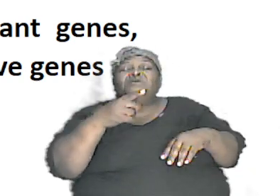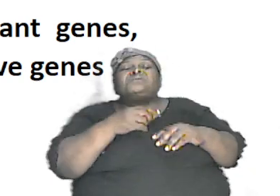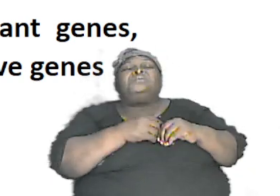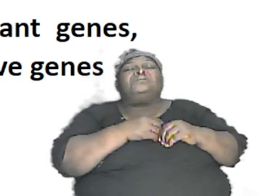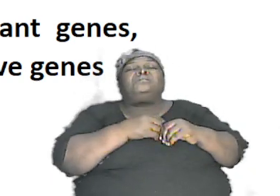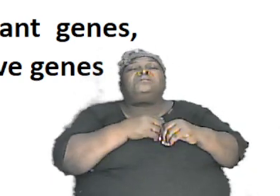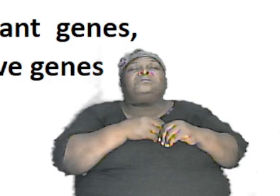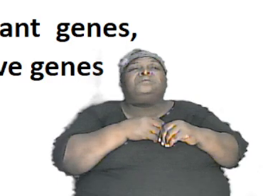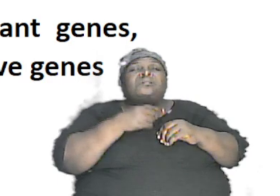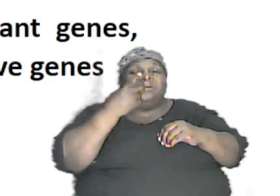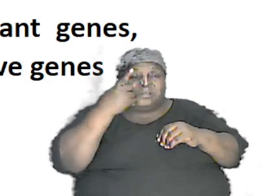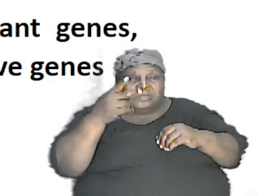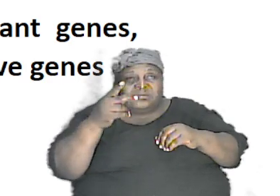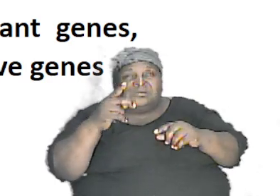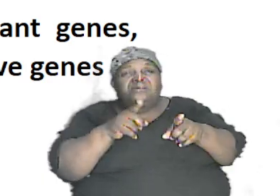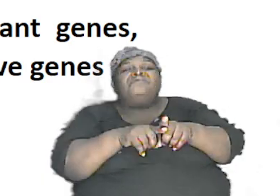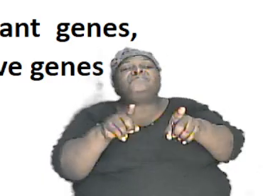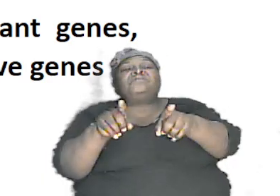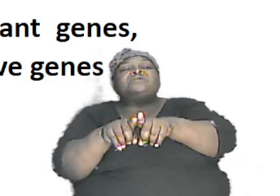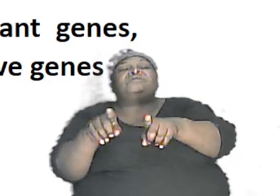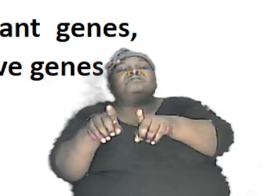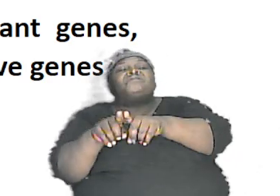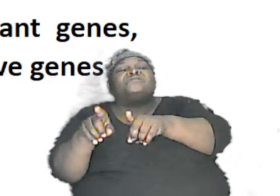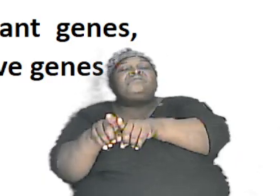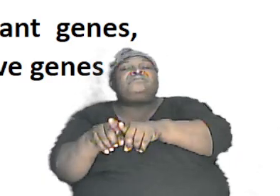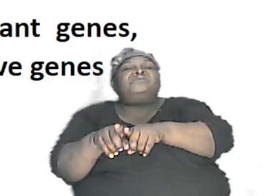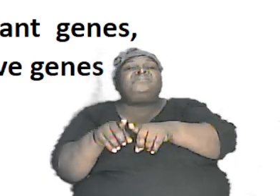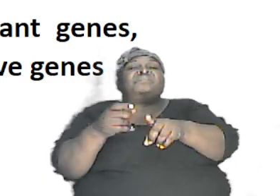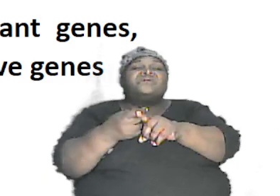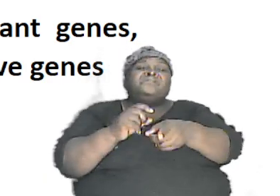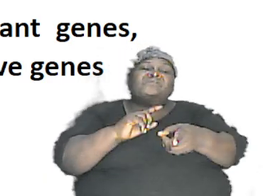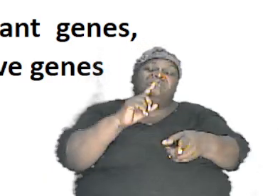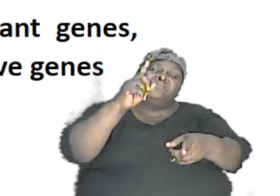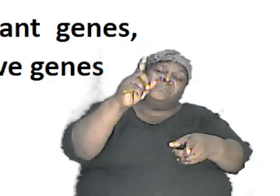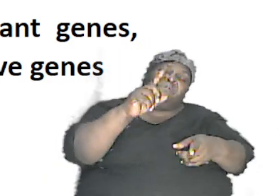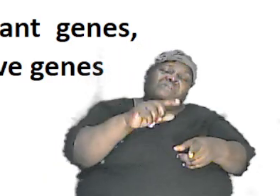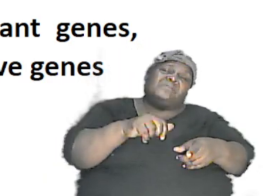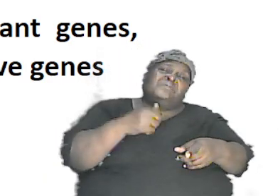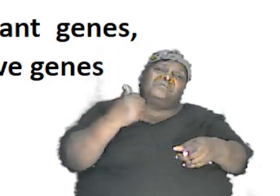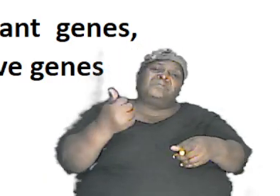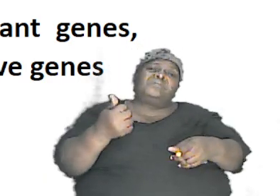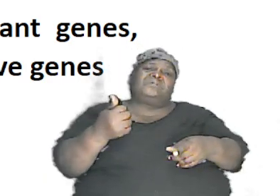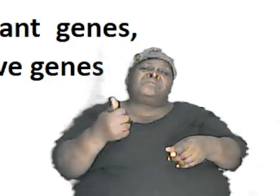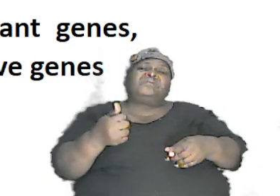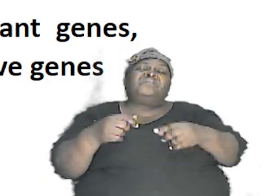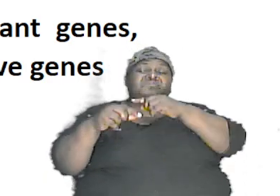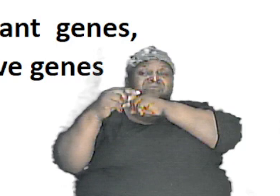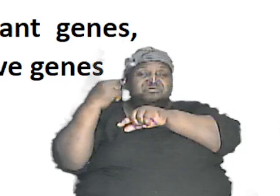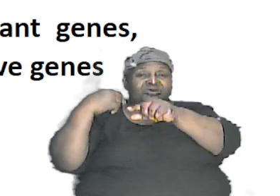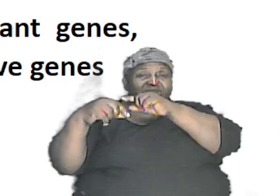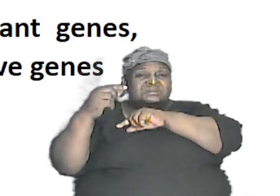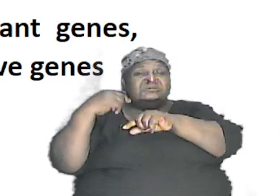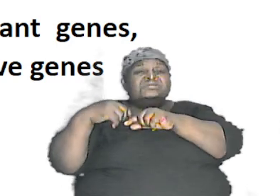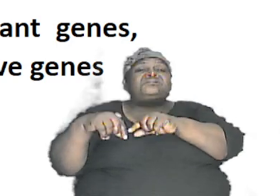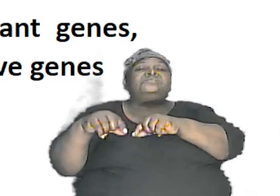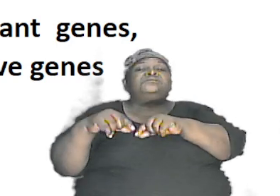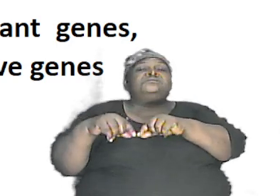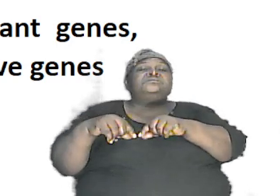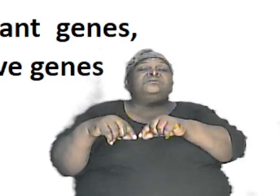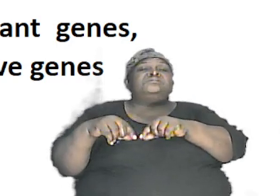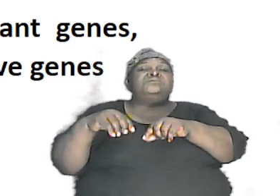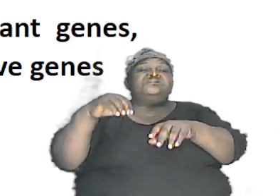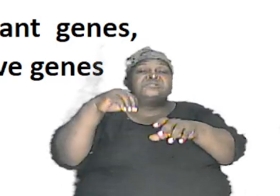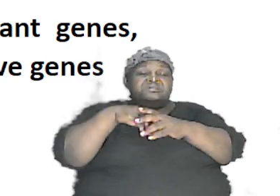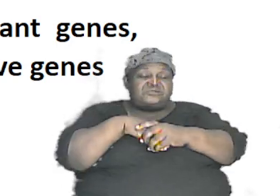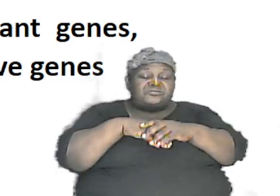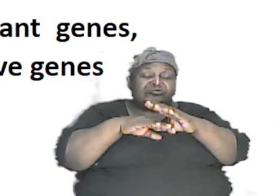they vary one from the other as a result of the genes that is passed down to